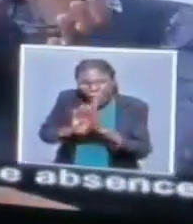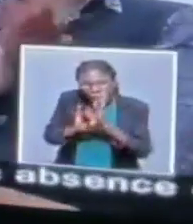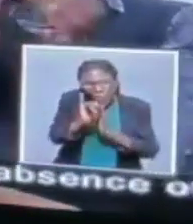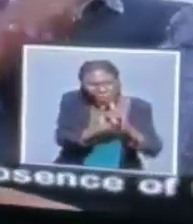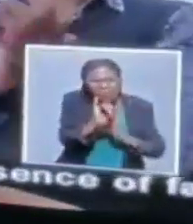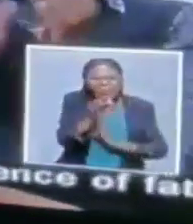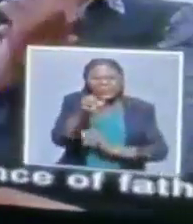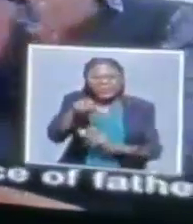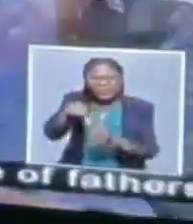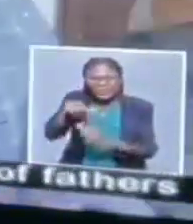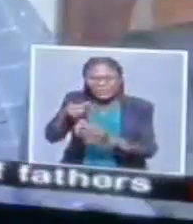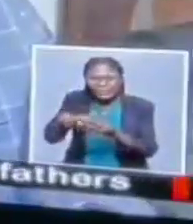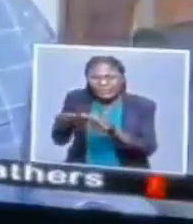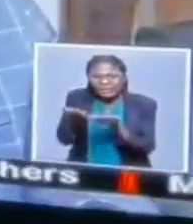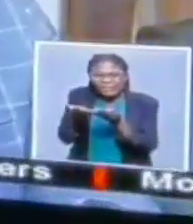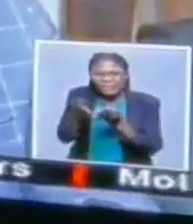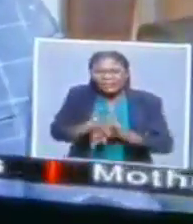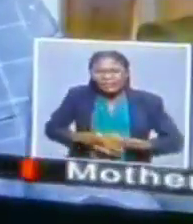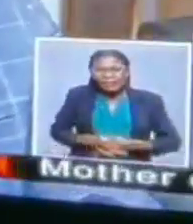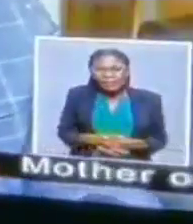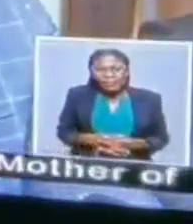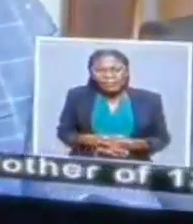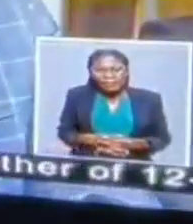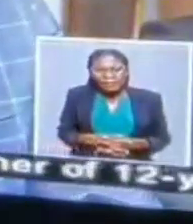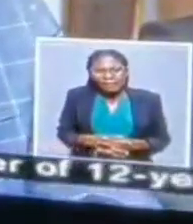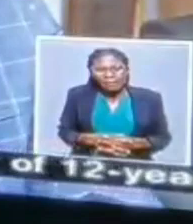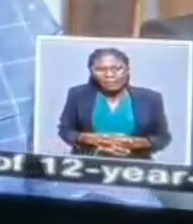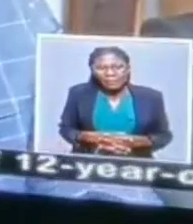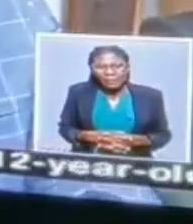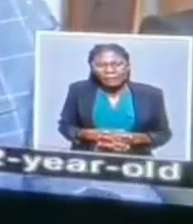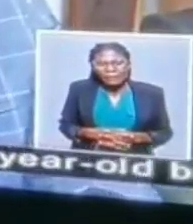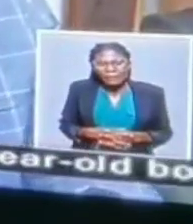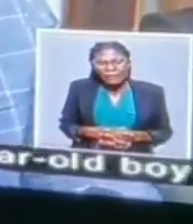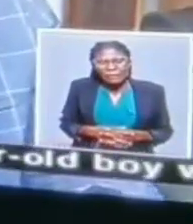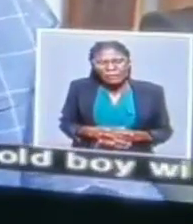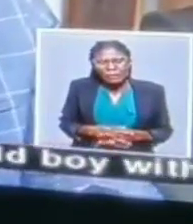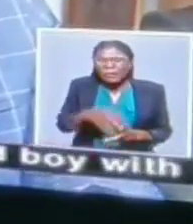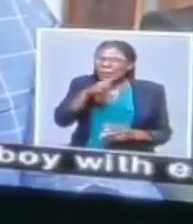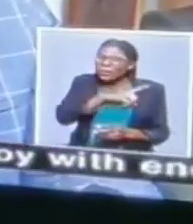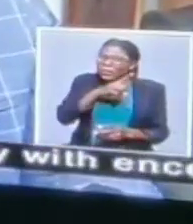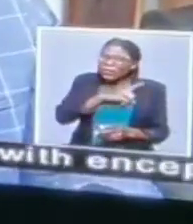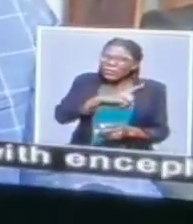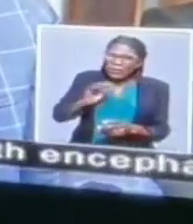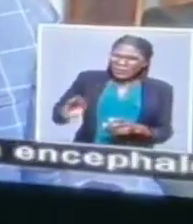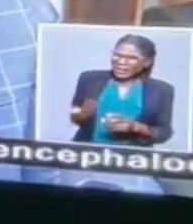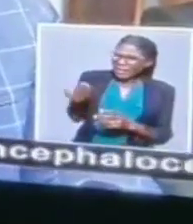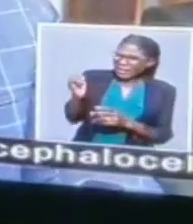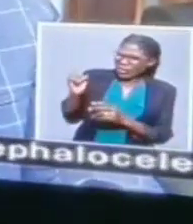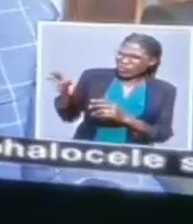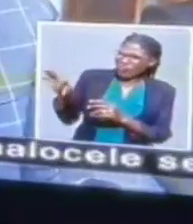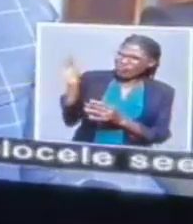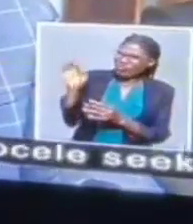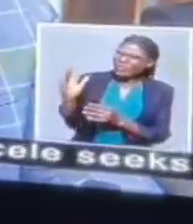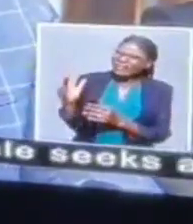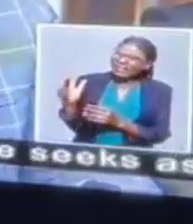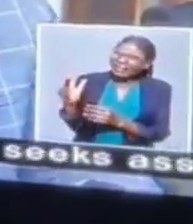social and veteran grants. Why do you want to opt for a fake salary? This question goes to the